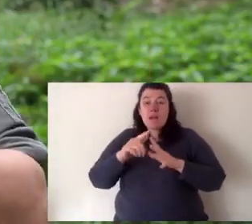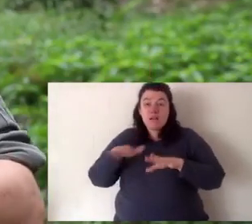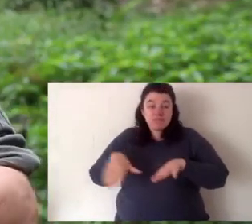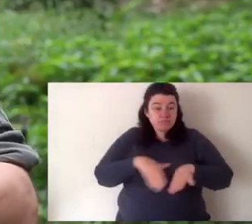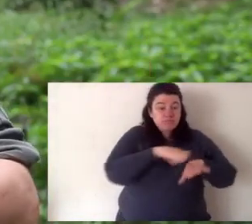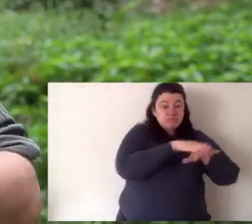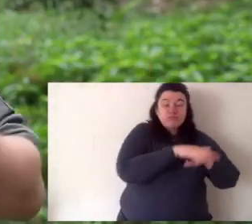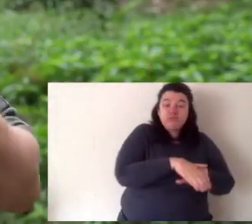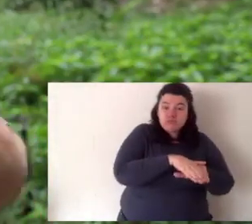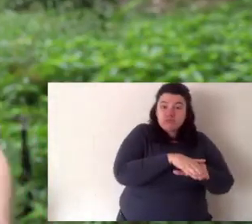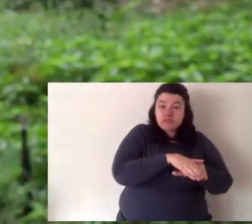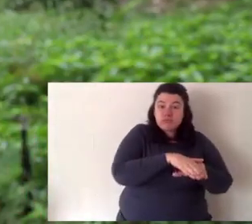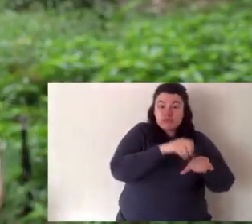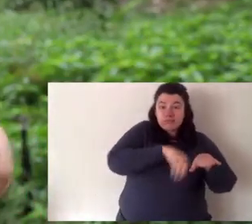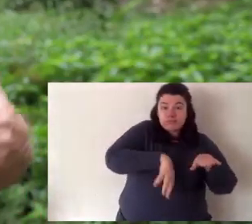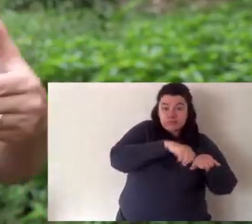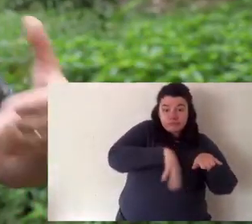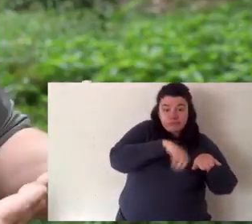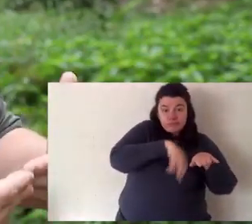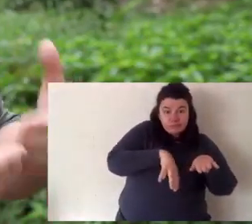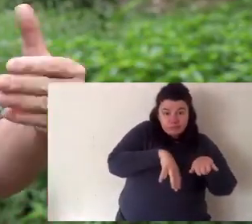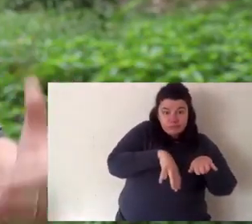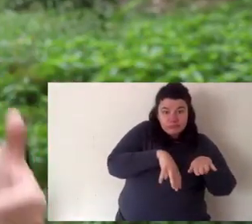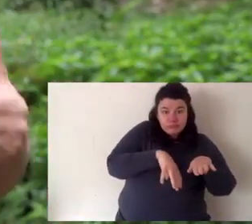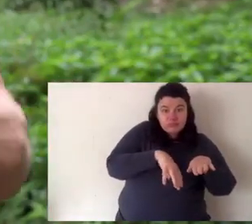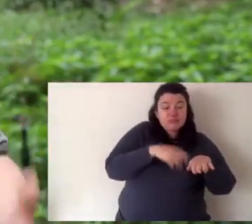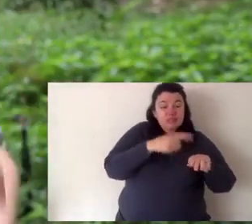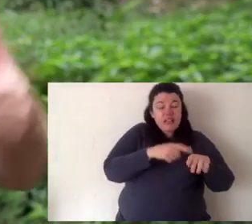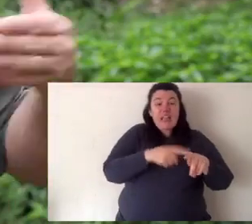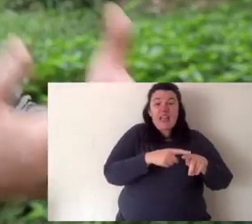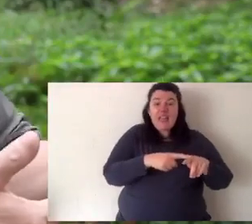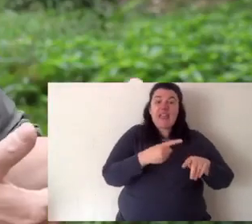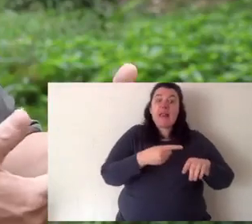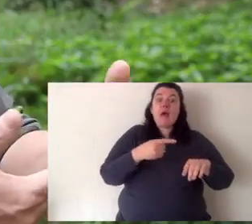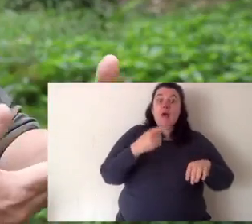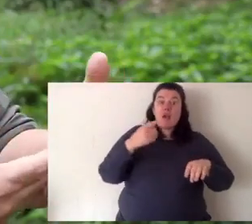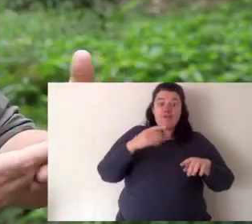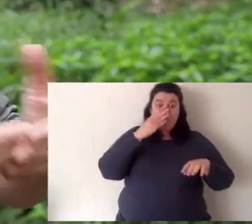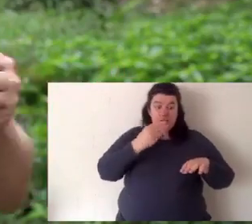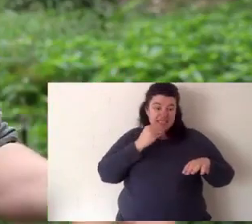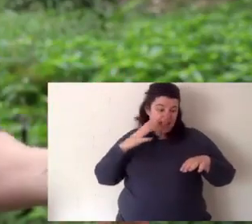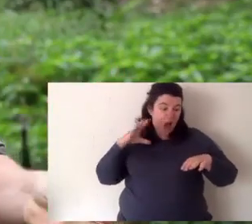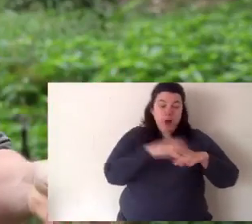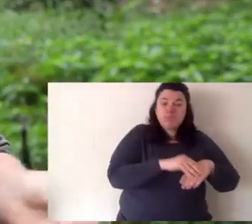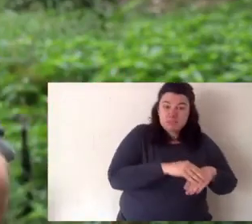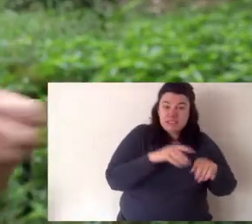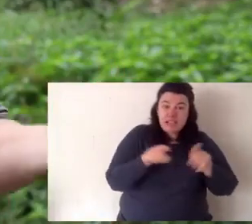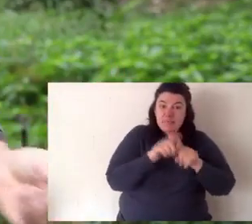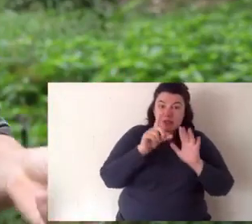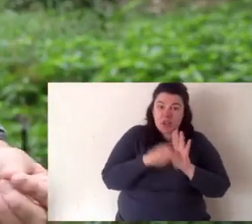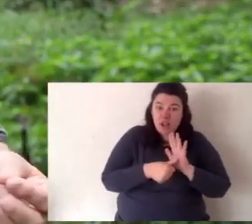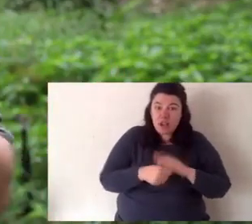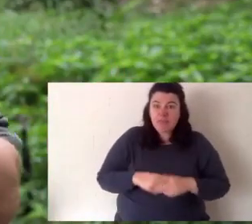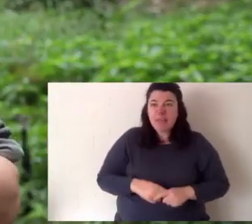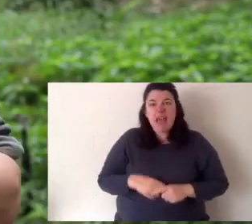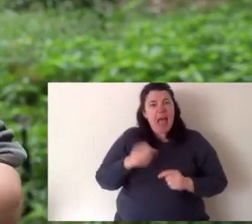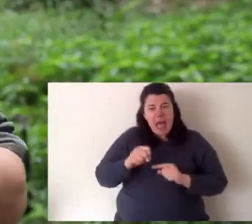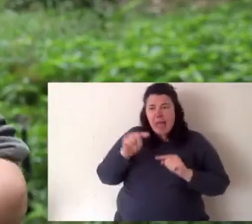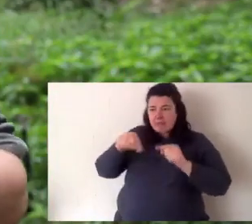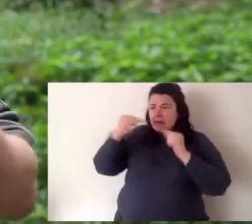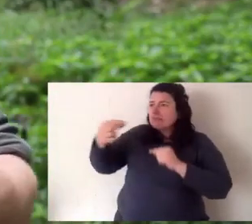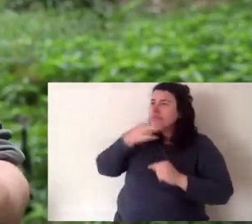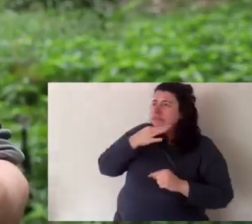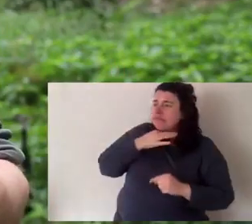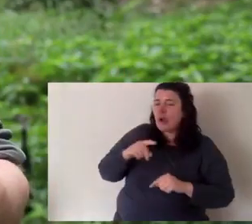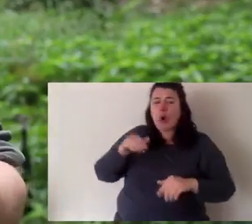Worse than that is females are being eaten while laying their eggs. Now, turtles, they sure, they have had